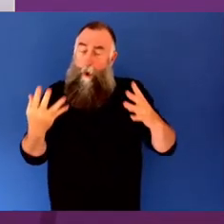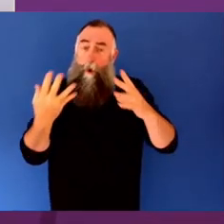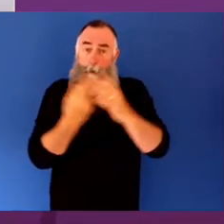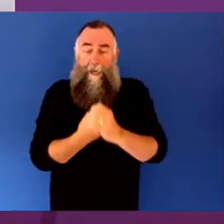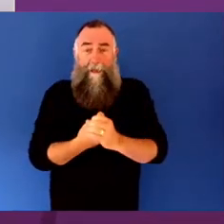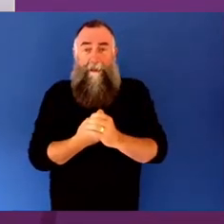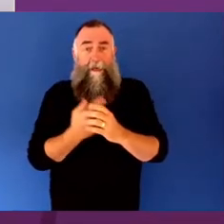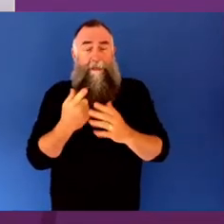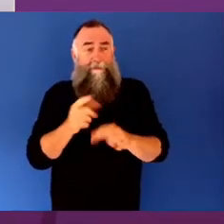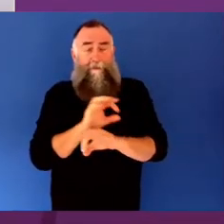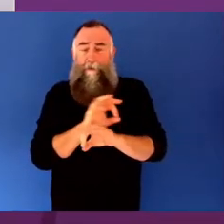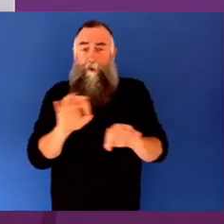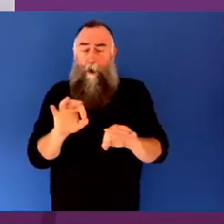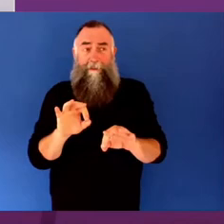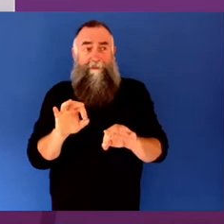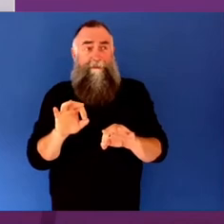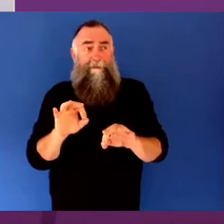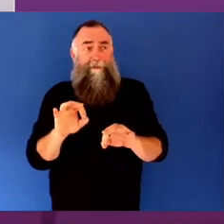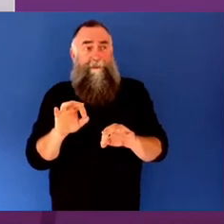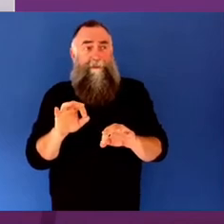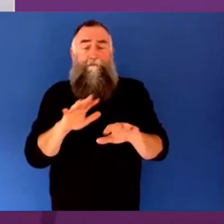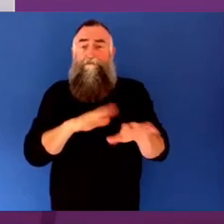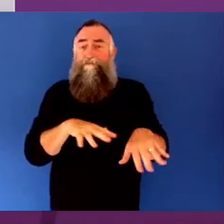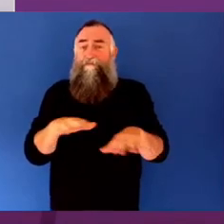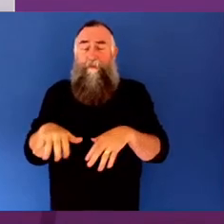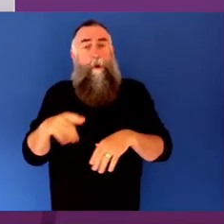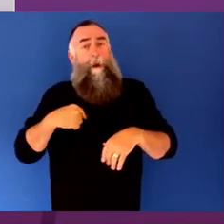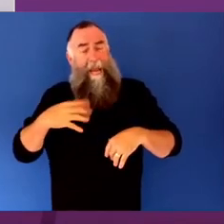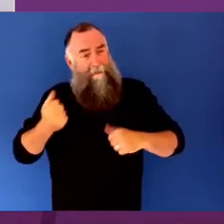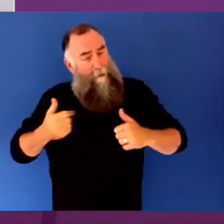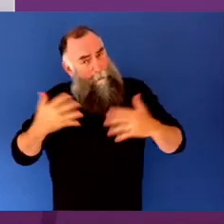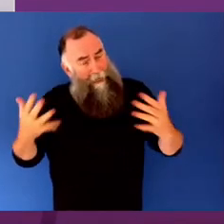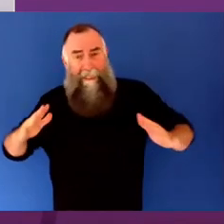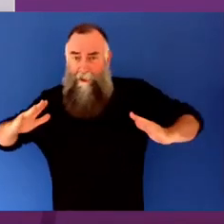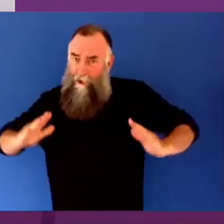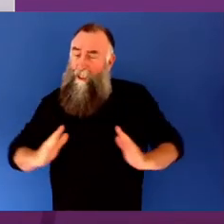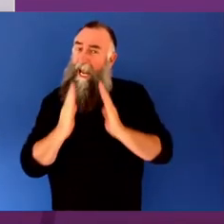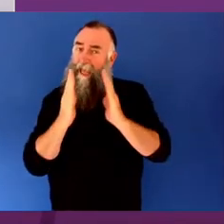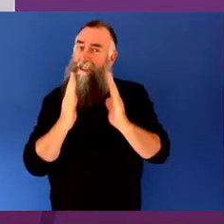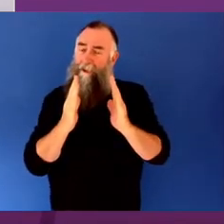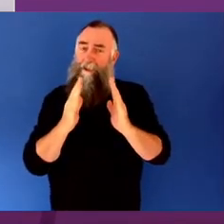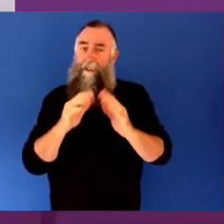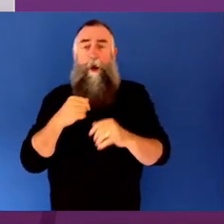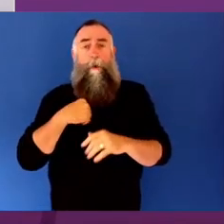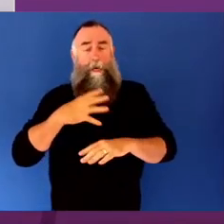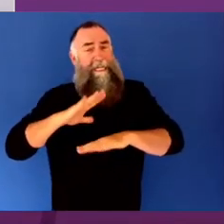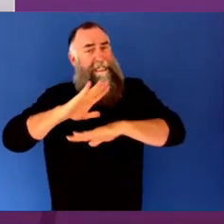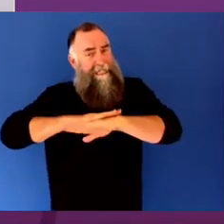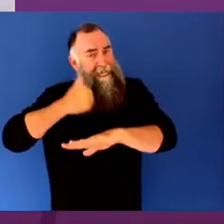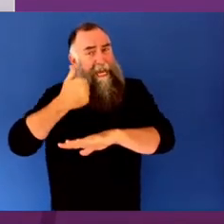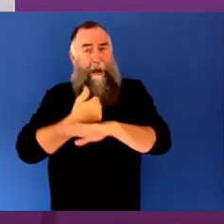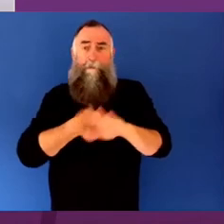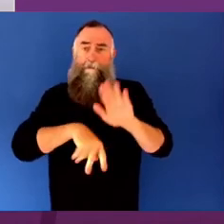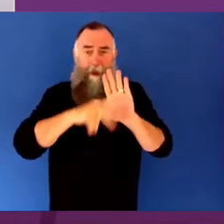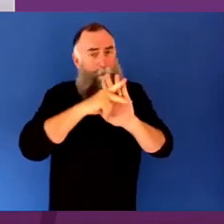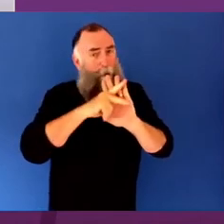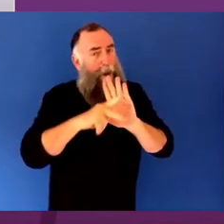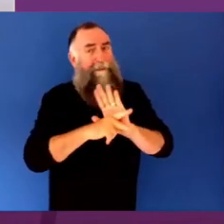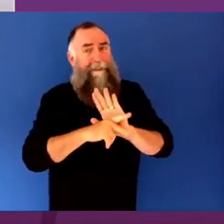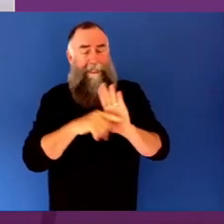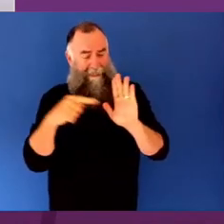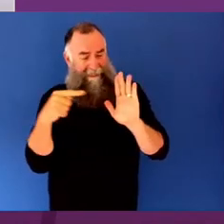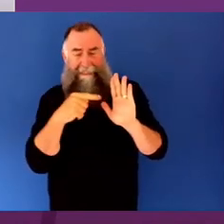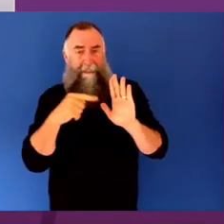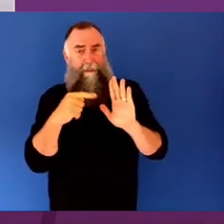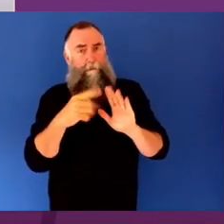this doesn't happen in abstract. You've got to have policy settings that allow this to happen in place, are incredibly powerful. And this is the